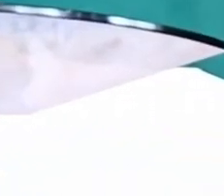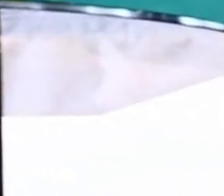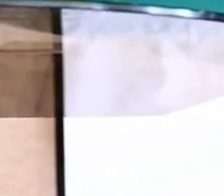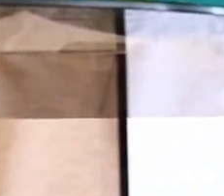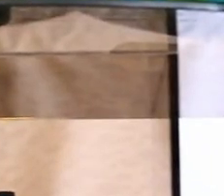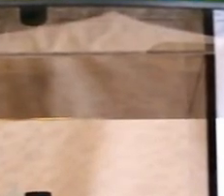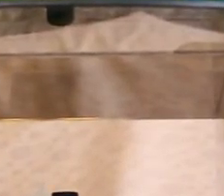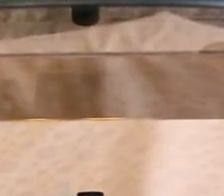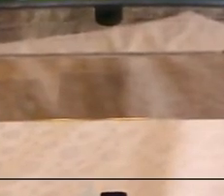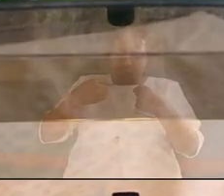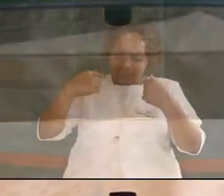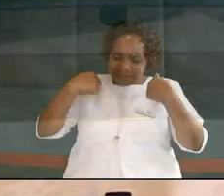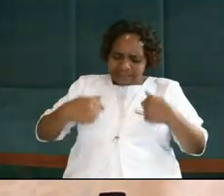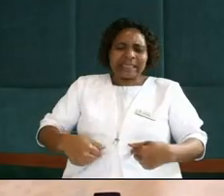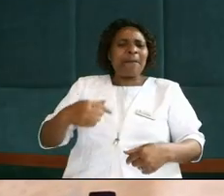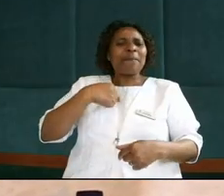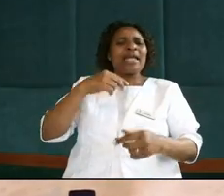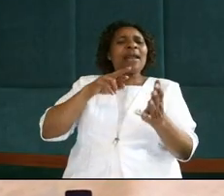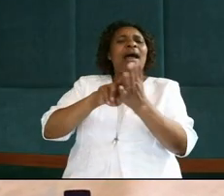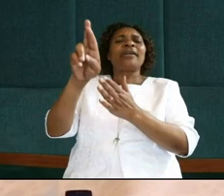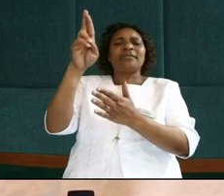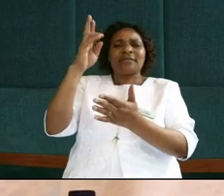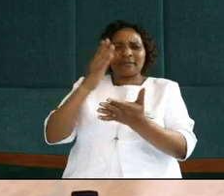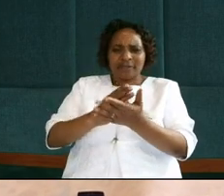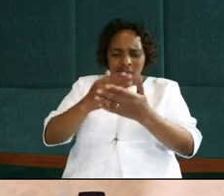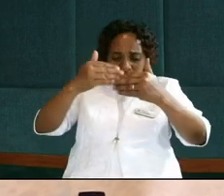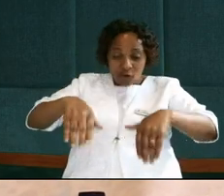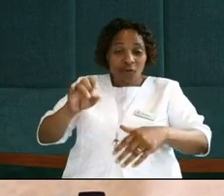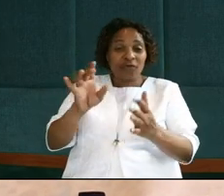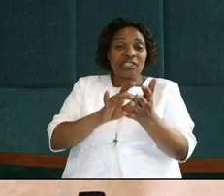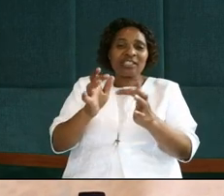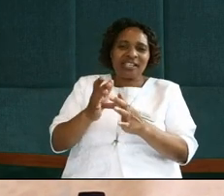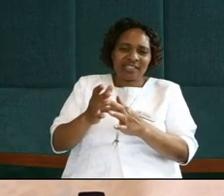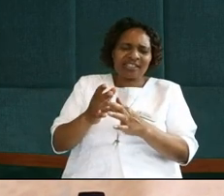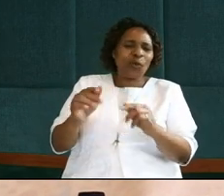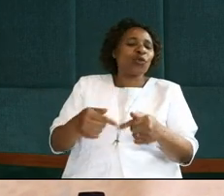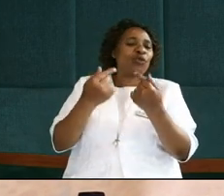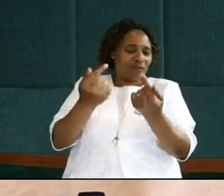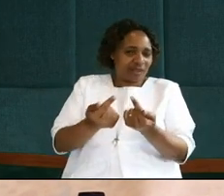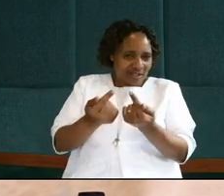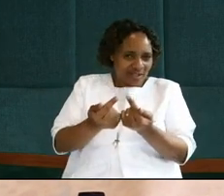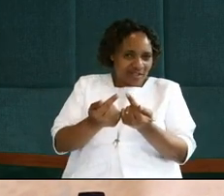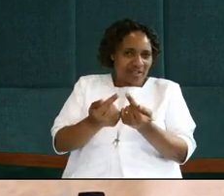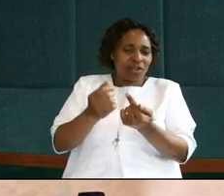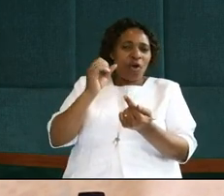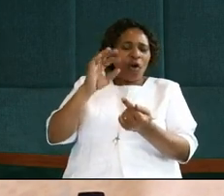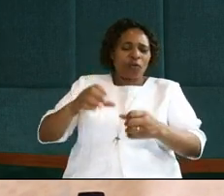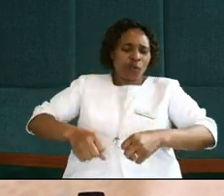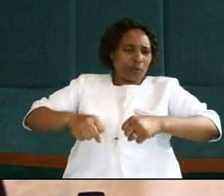himself right at the right side of Jesus. The controversy of supremacy,